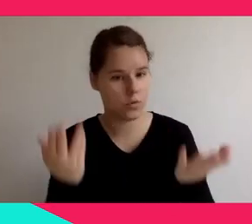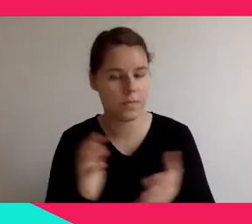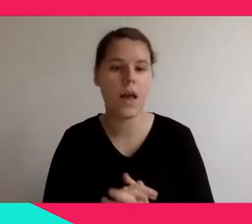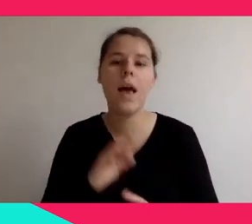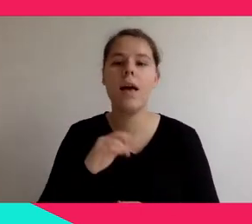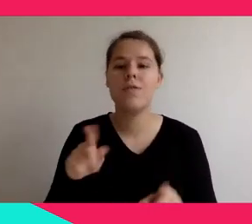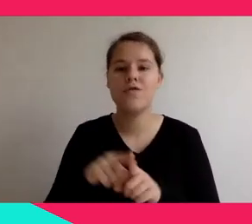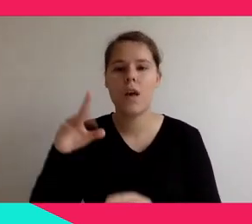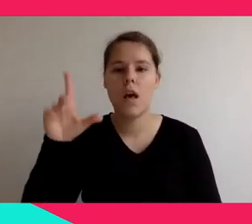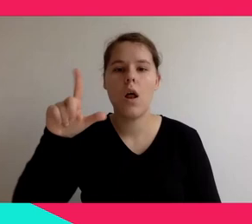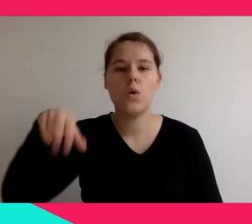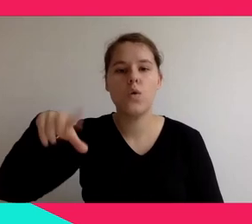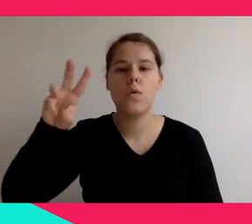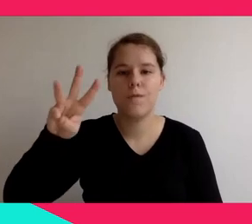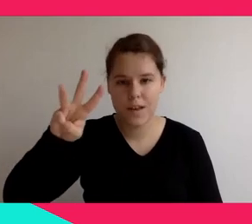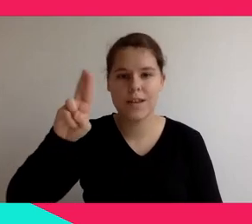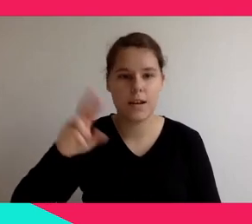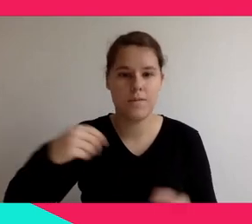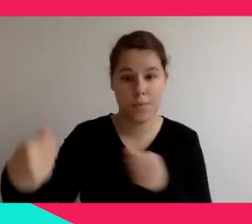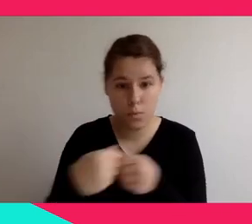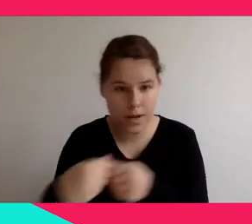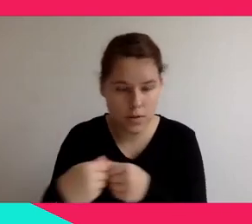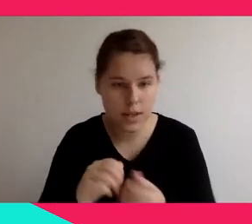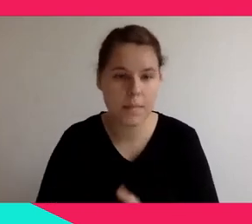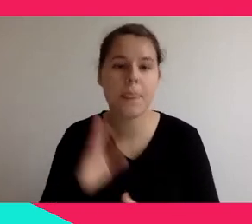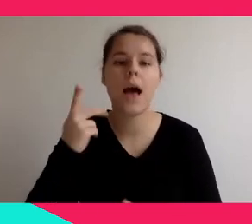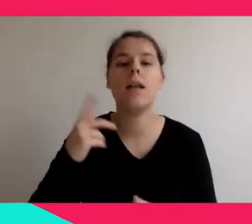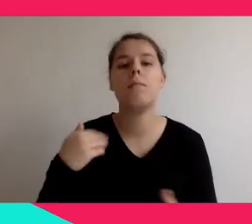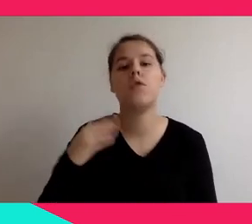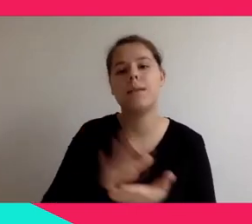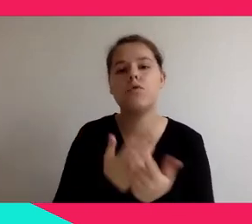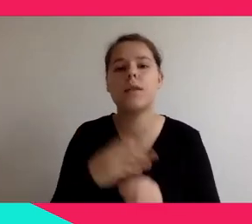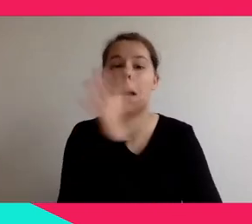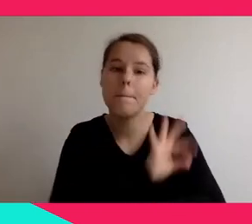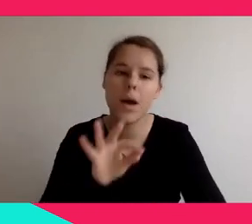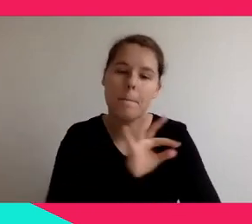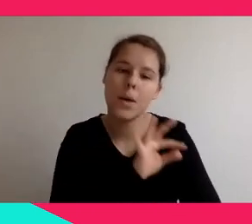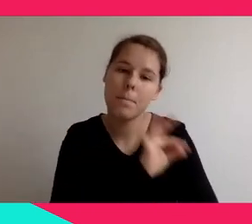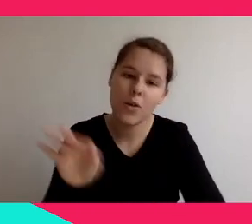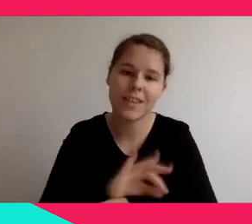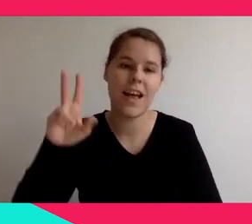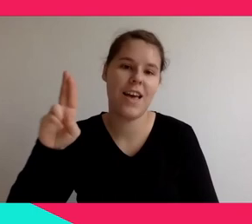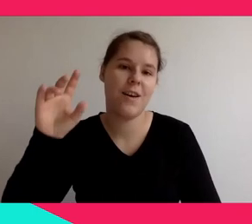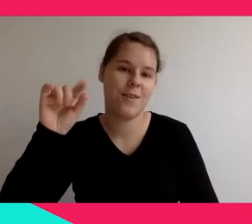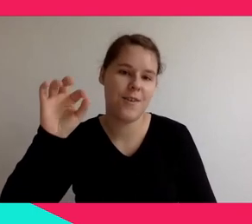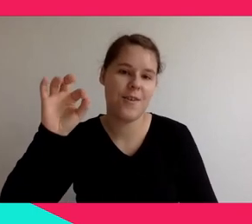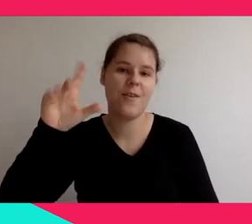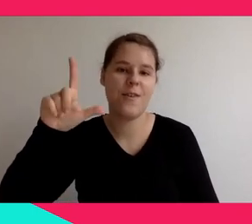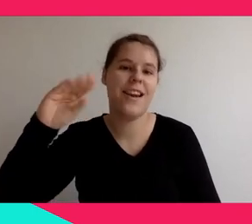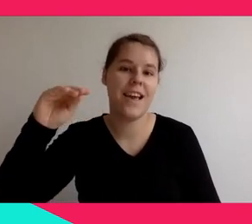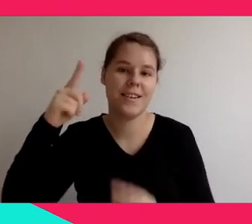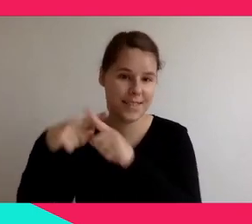or Rolex, for example. In this presentation, I will